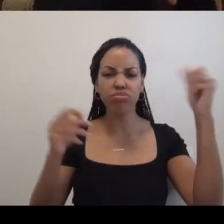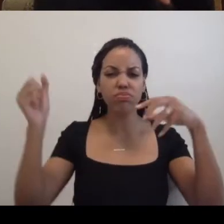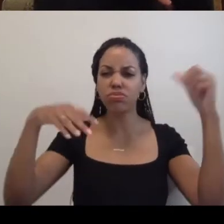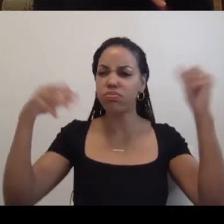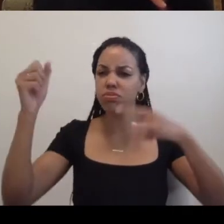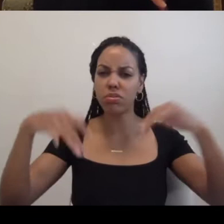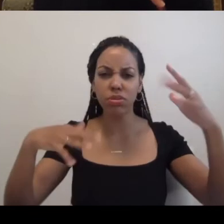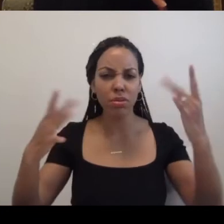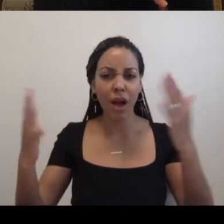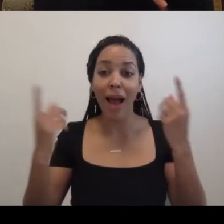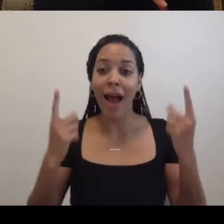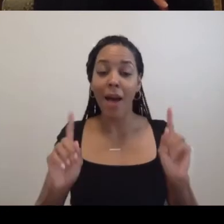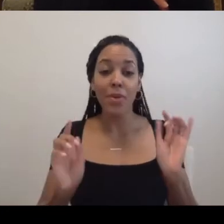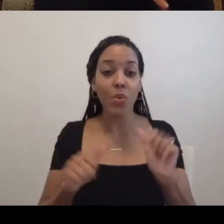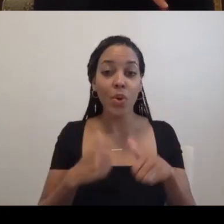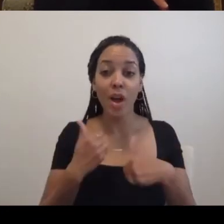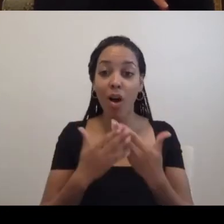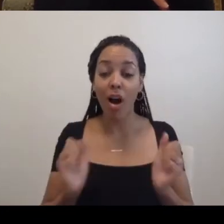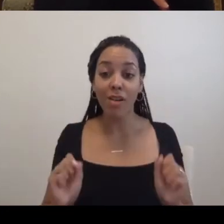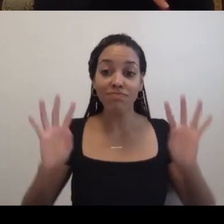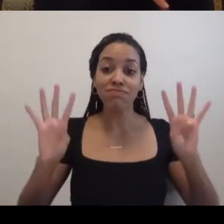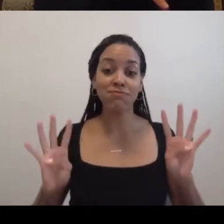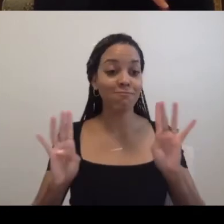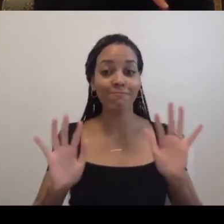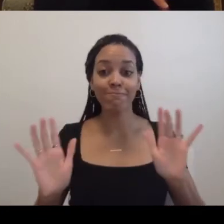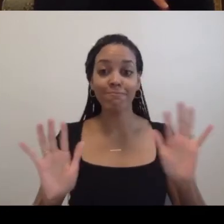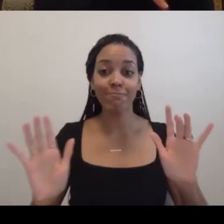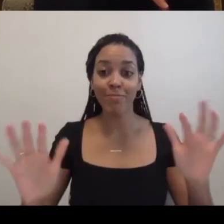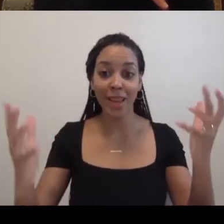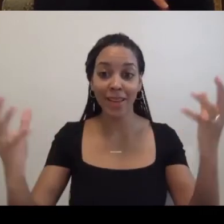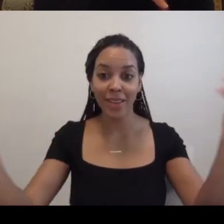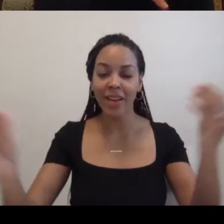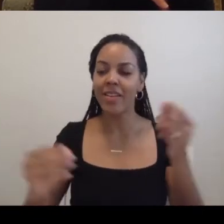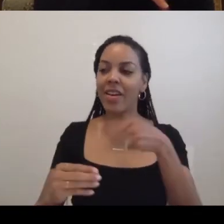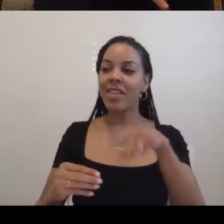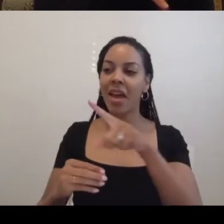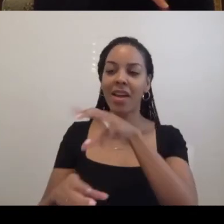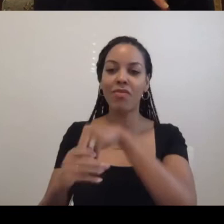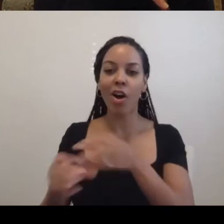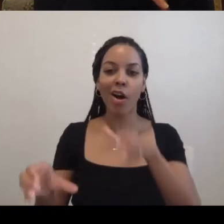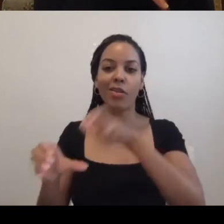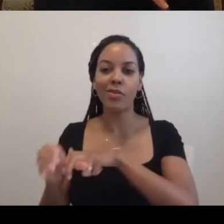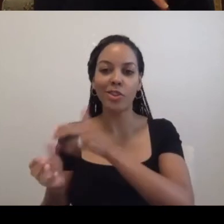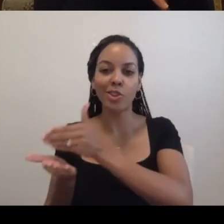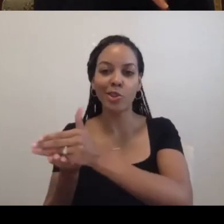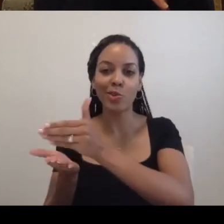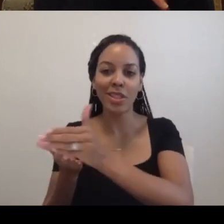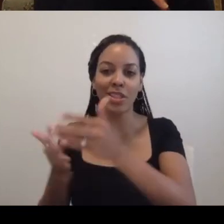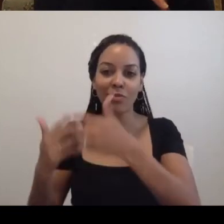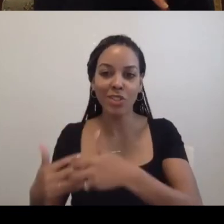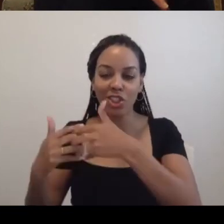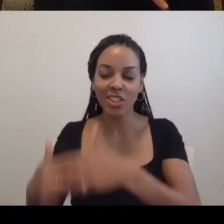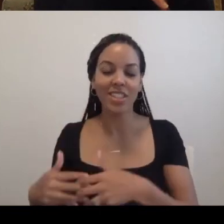of the wooden shack and they got into their sweepers and we knocked out a